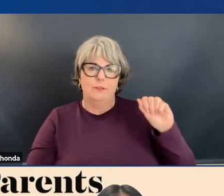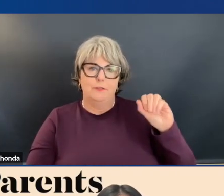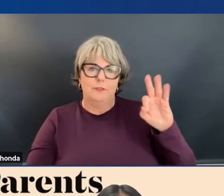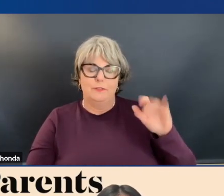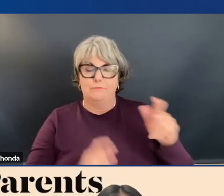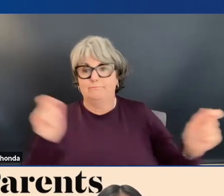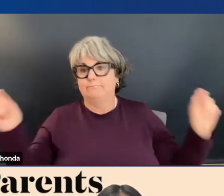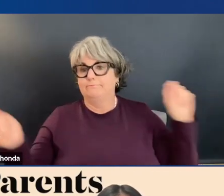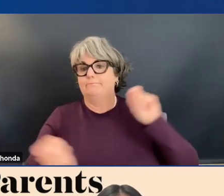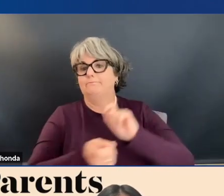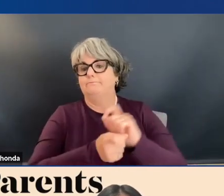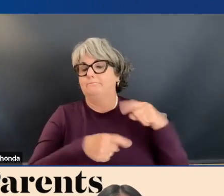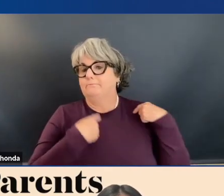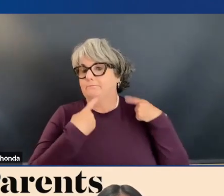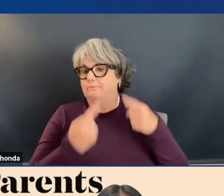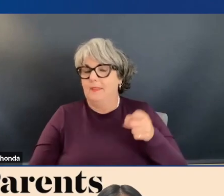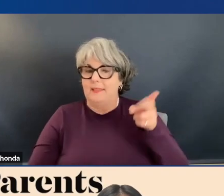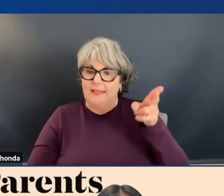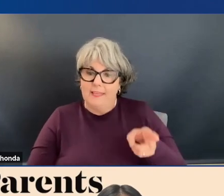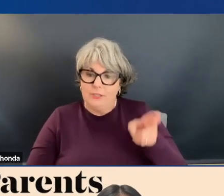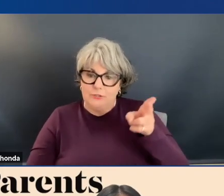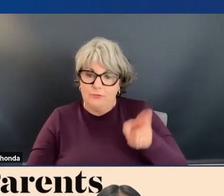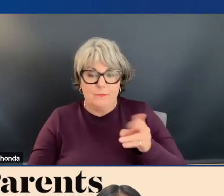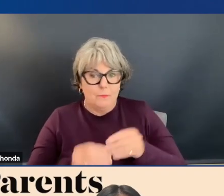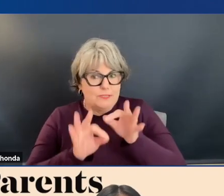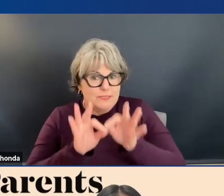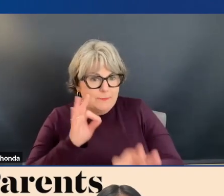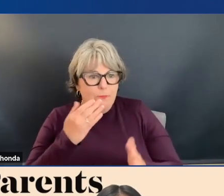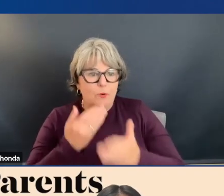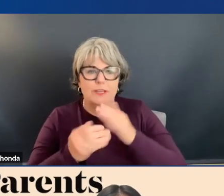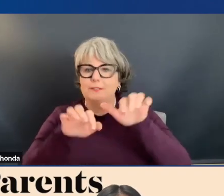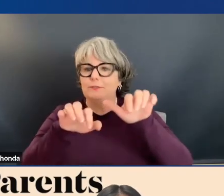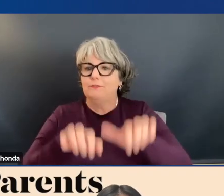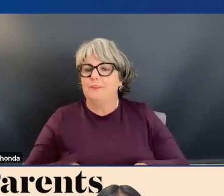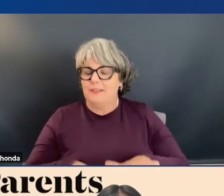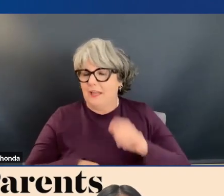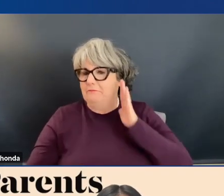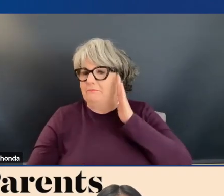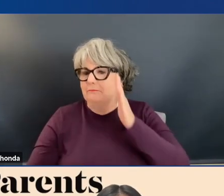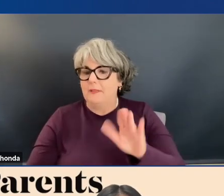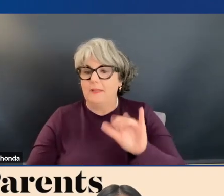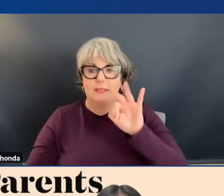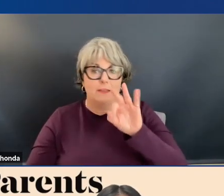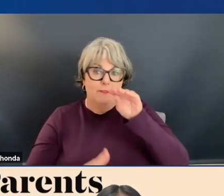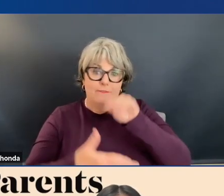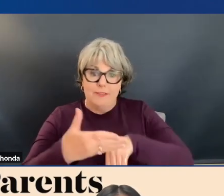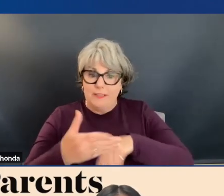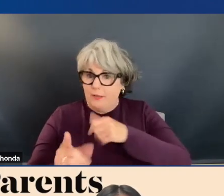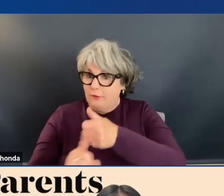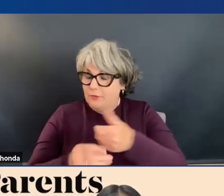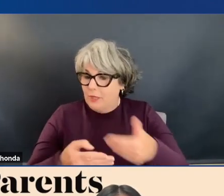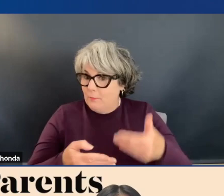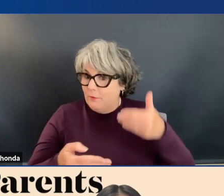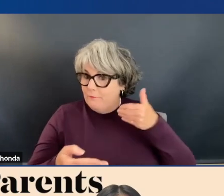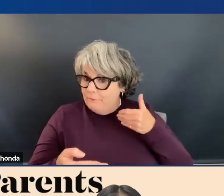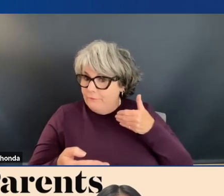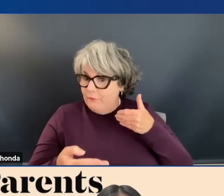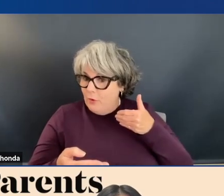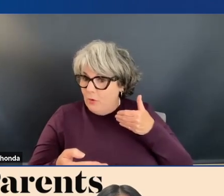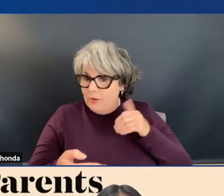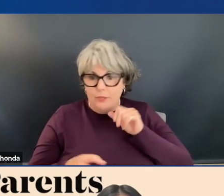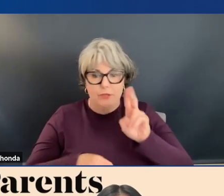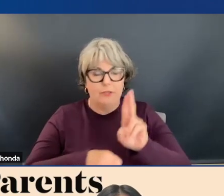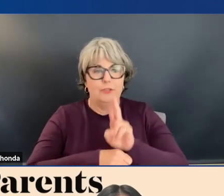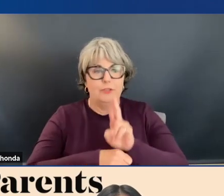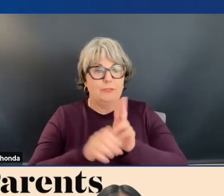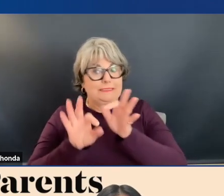redesign of the form in its history and it will be simpler and easier than ever. If you filled out the FAFSA before, you probably wouldn't have used the